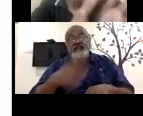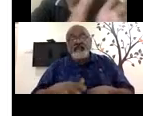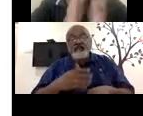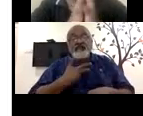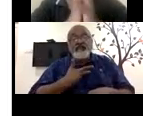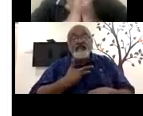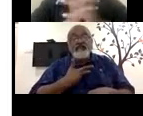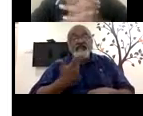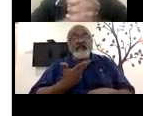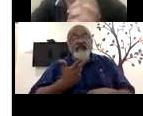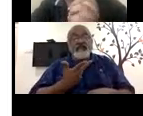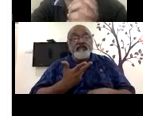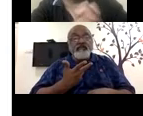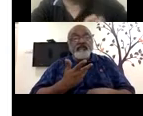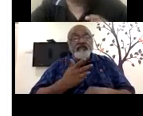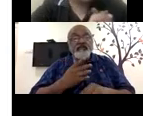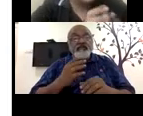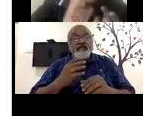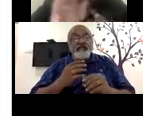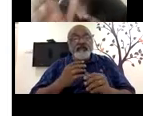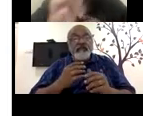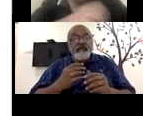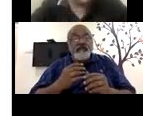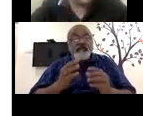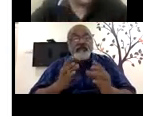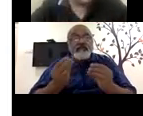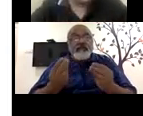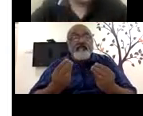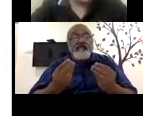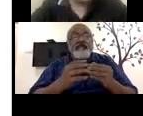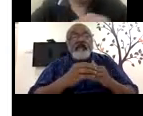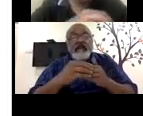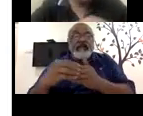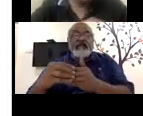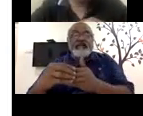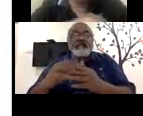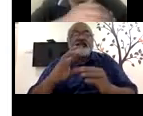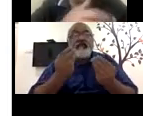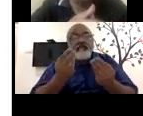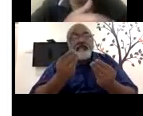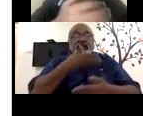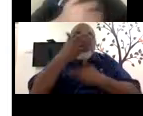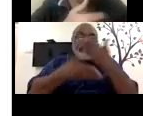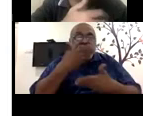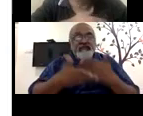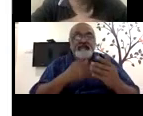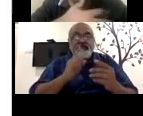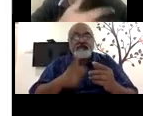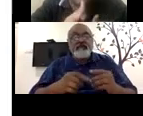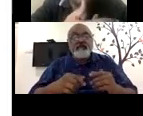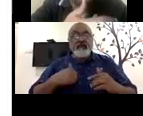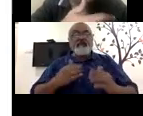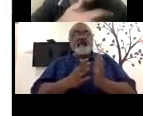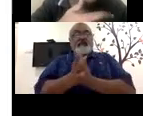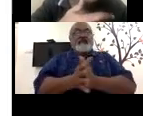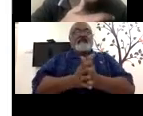you you really, some of them, you really need not some kind of a guidance. And if people are motivated, self-motivated to